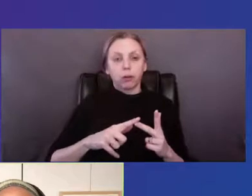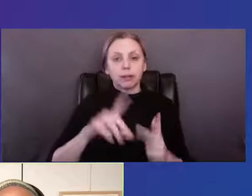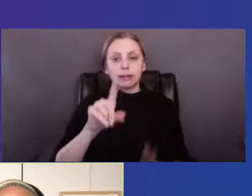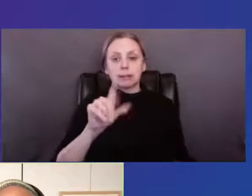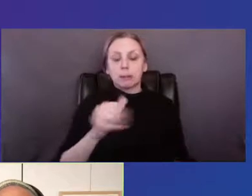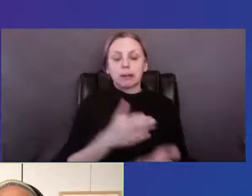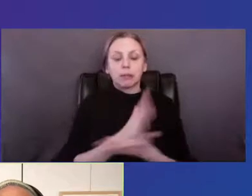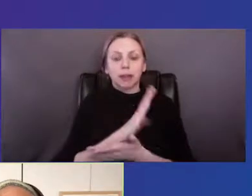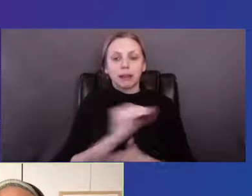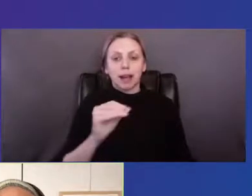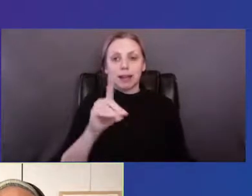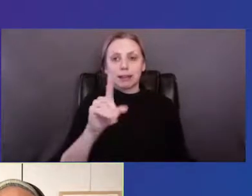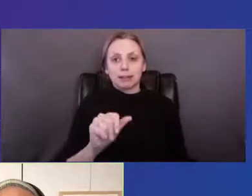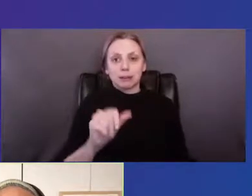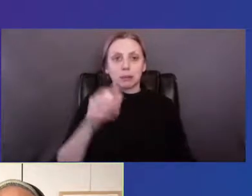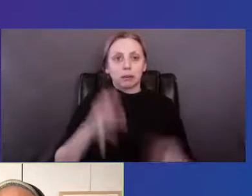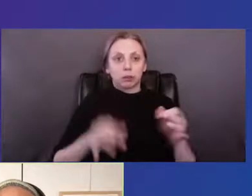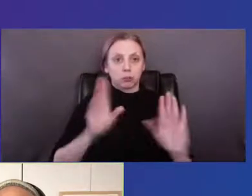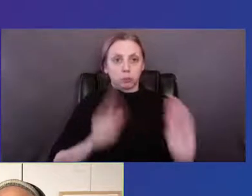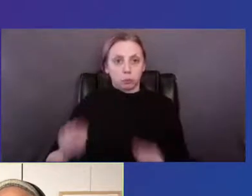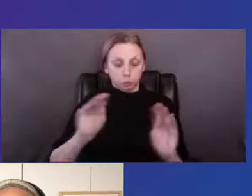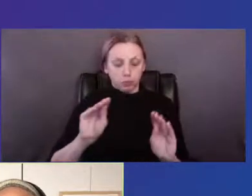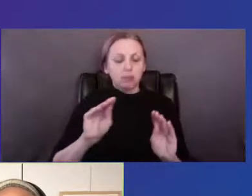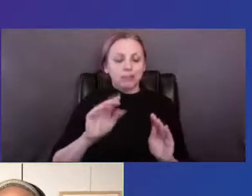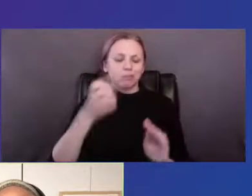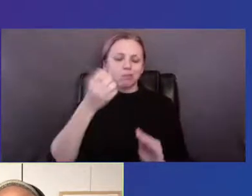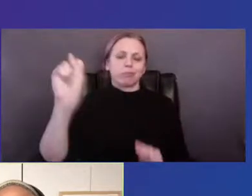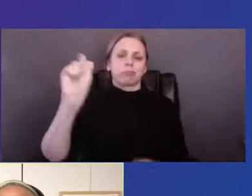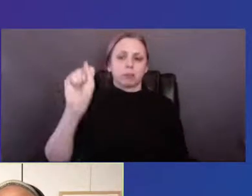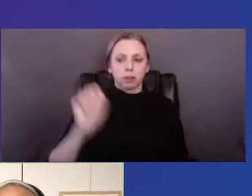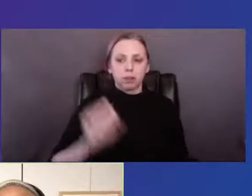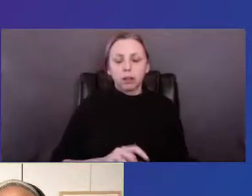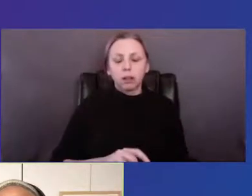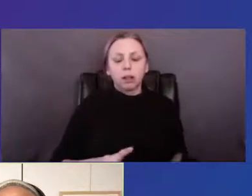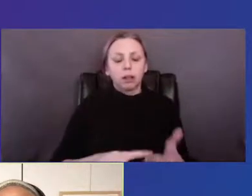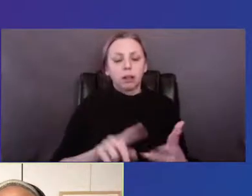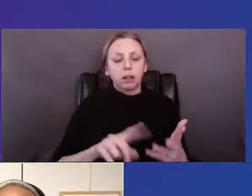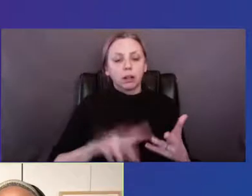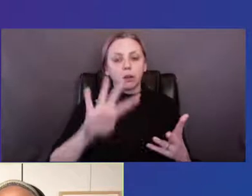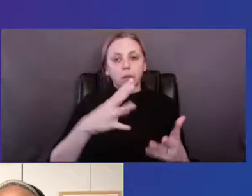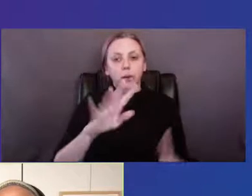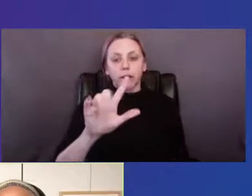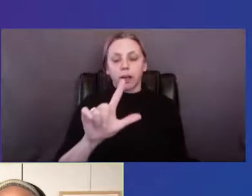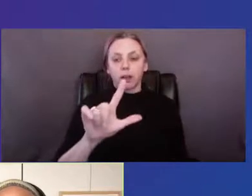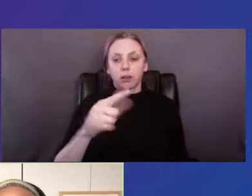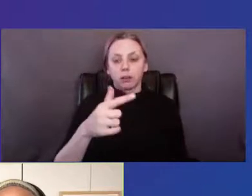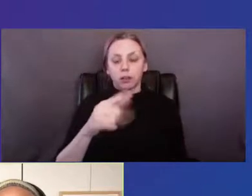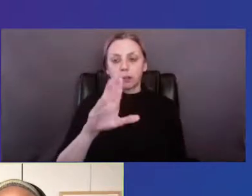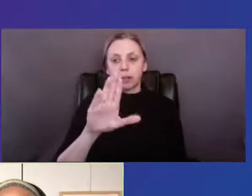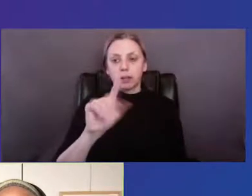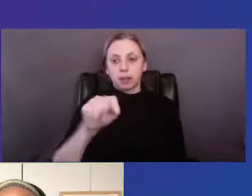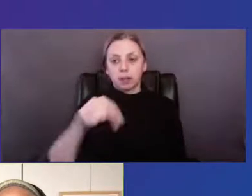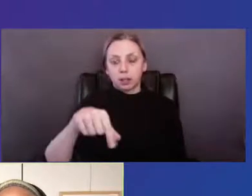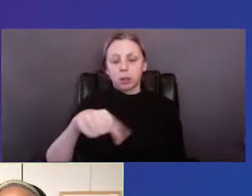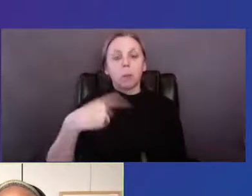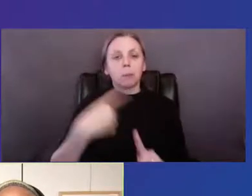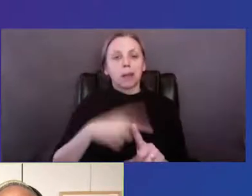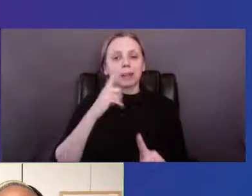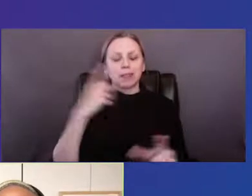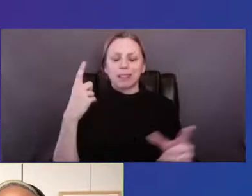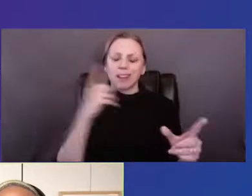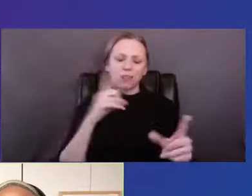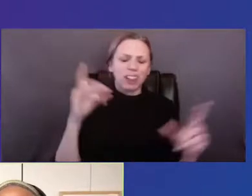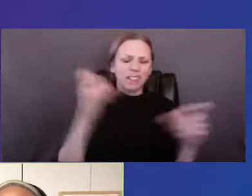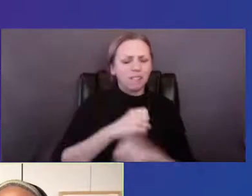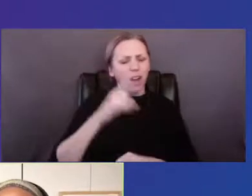rights and disability justice movements. And four, the LGBTQ plus fight for justice. As